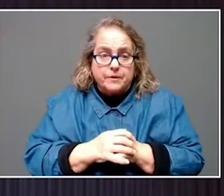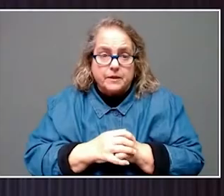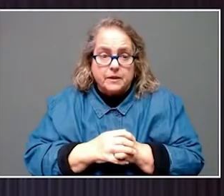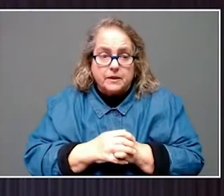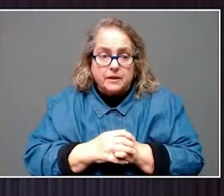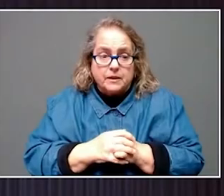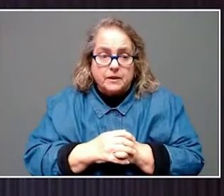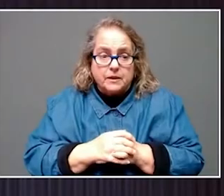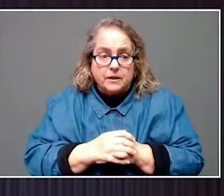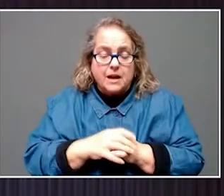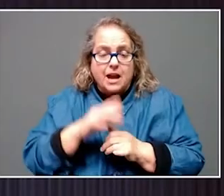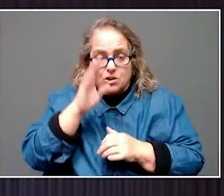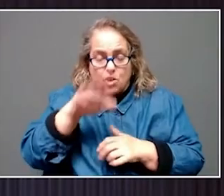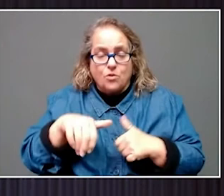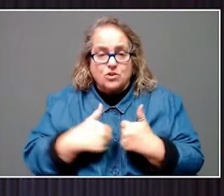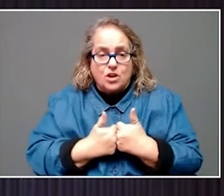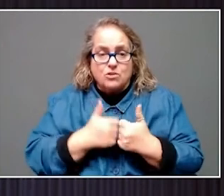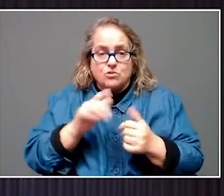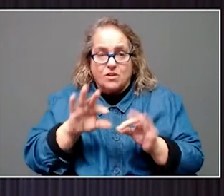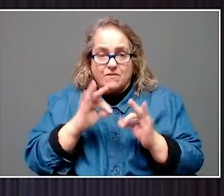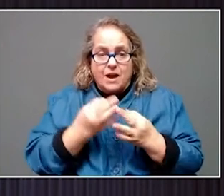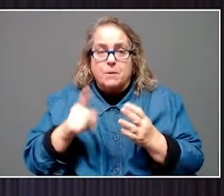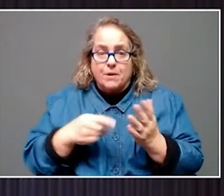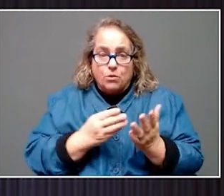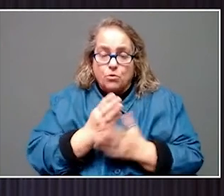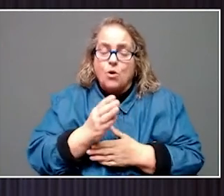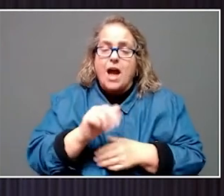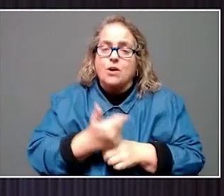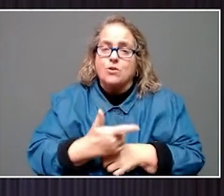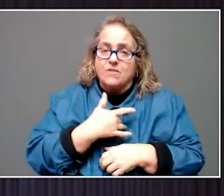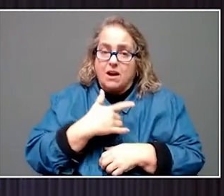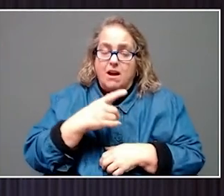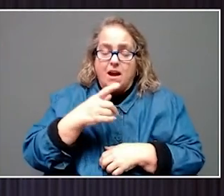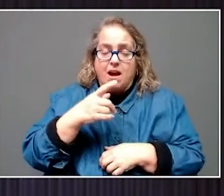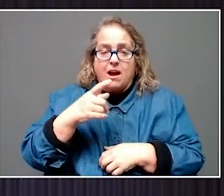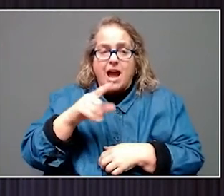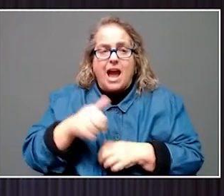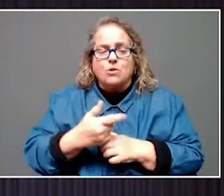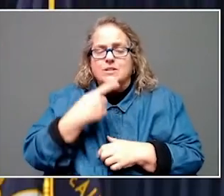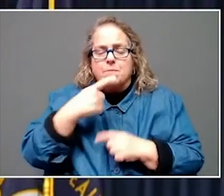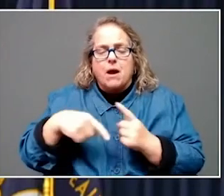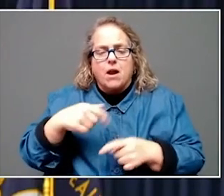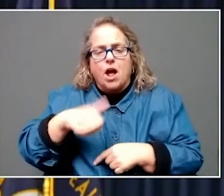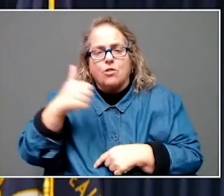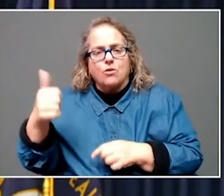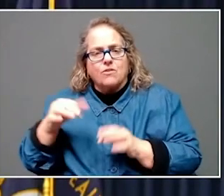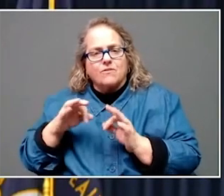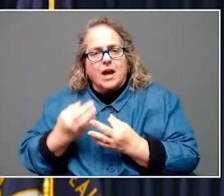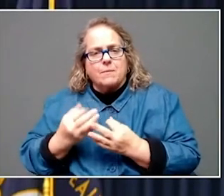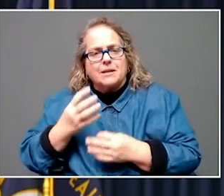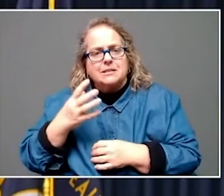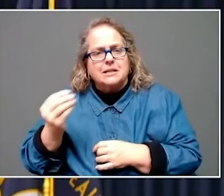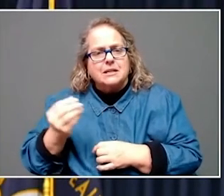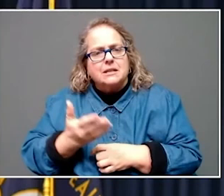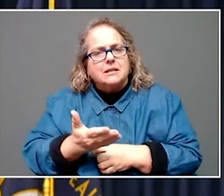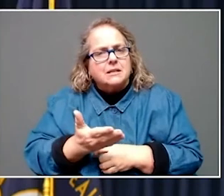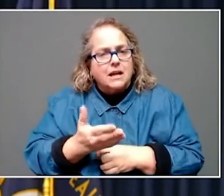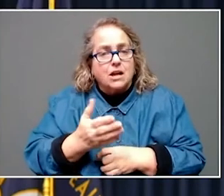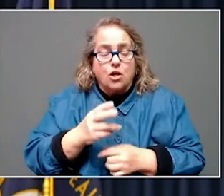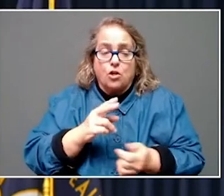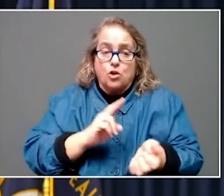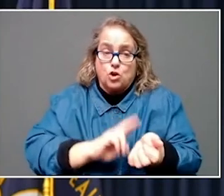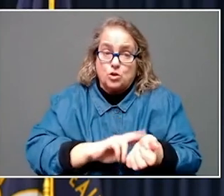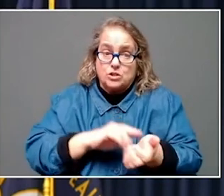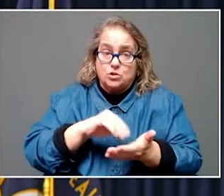The Omicron surge is placing Kentucky in danger of running out of intensive care beds. That was the message from Governor Andy